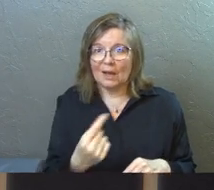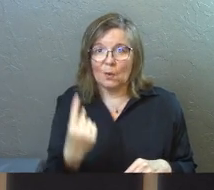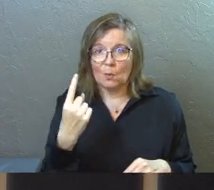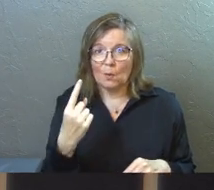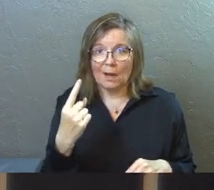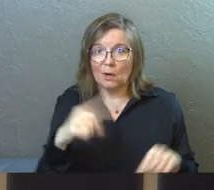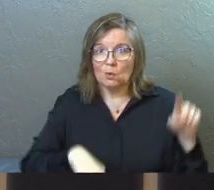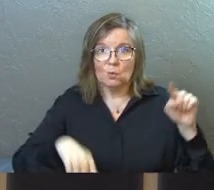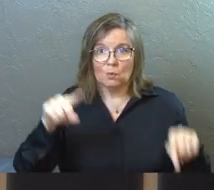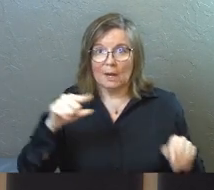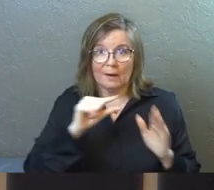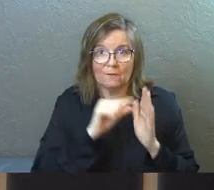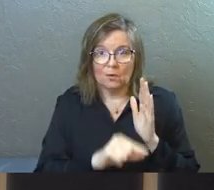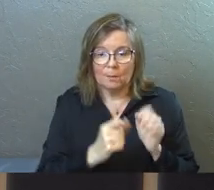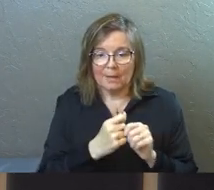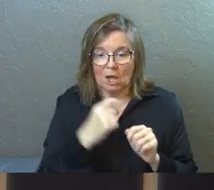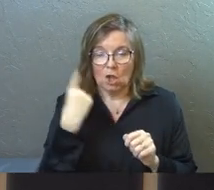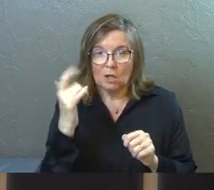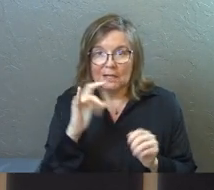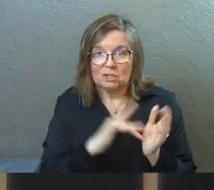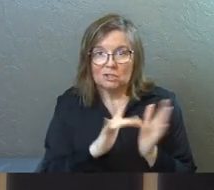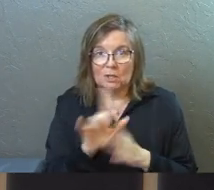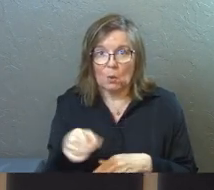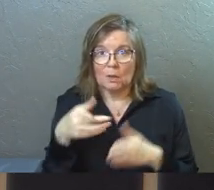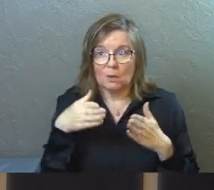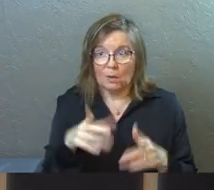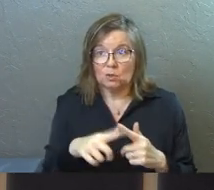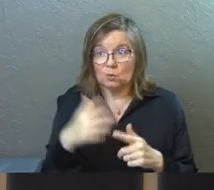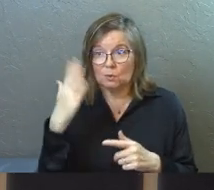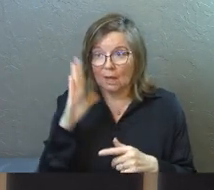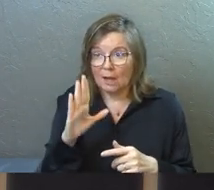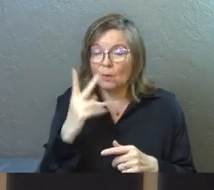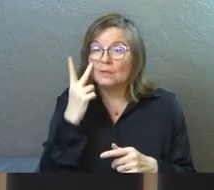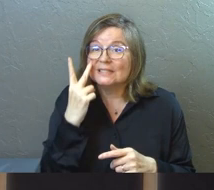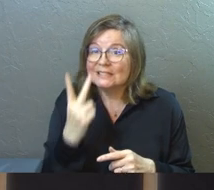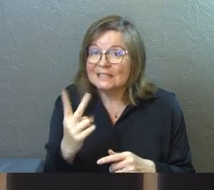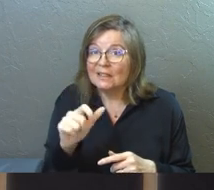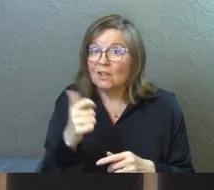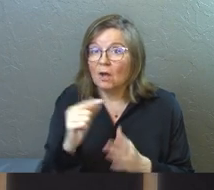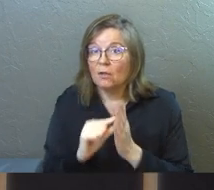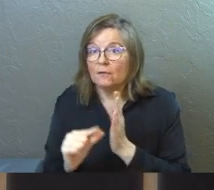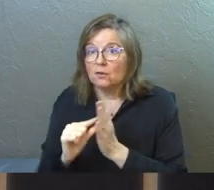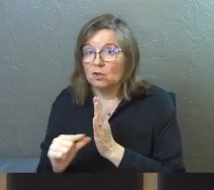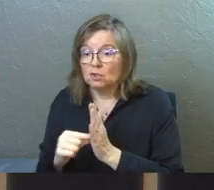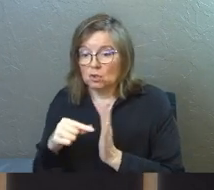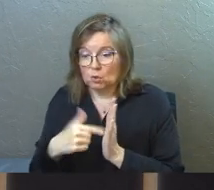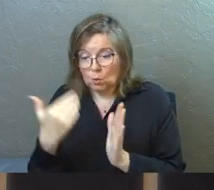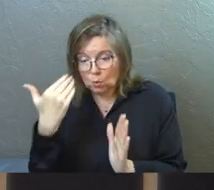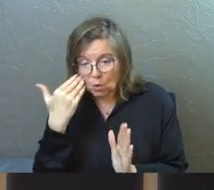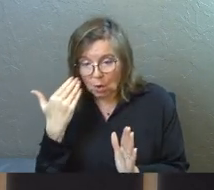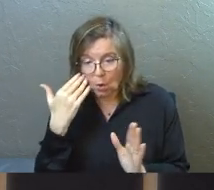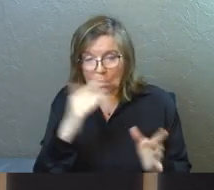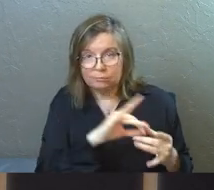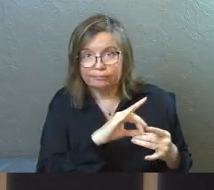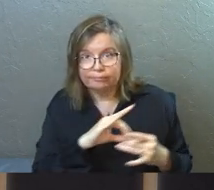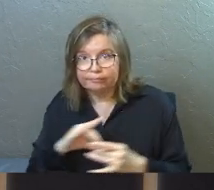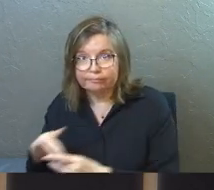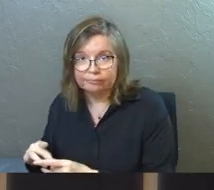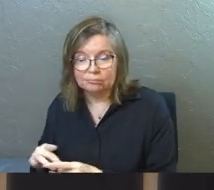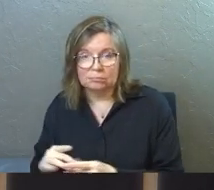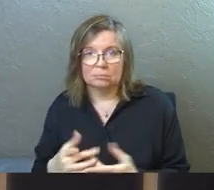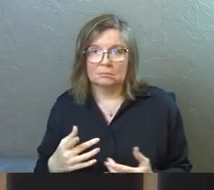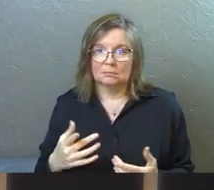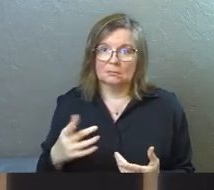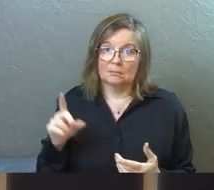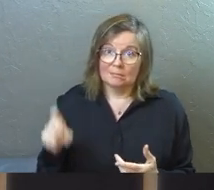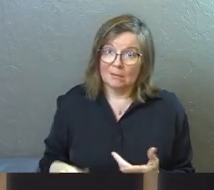not one random verse where it makes it look like Jesus is the only way to God. I want you to see the other verses so that you know that you're cornered and you can't